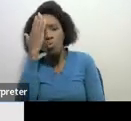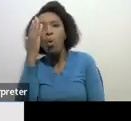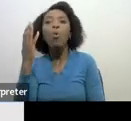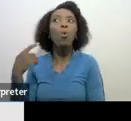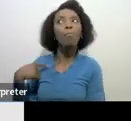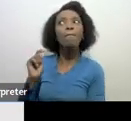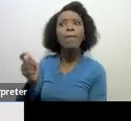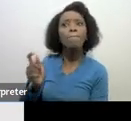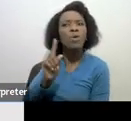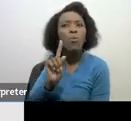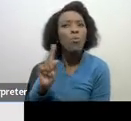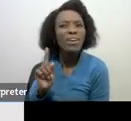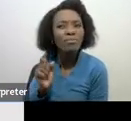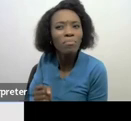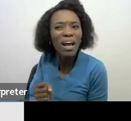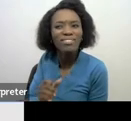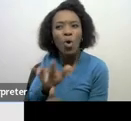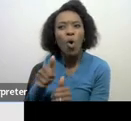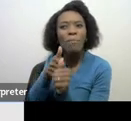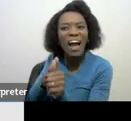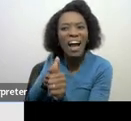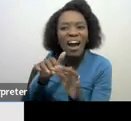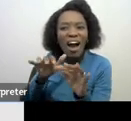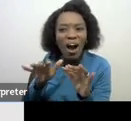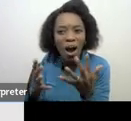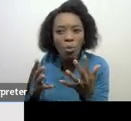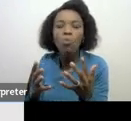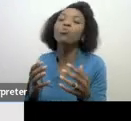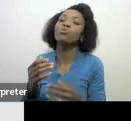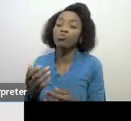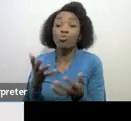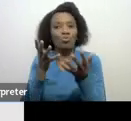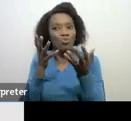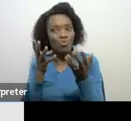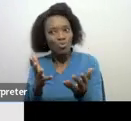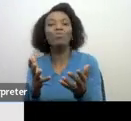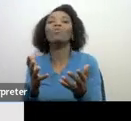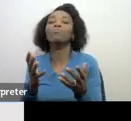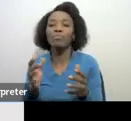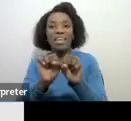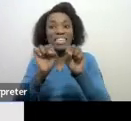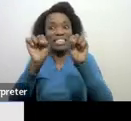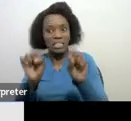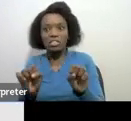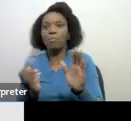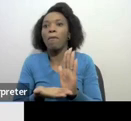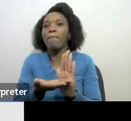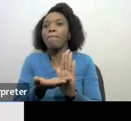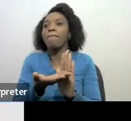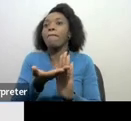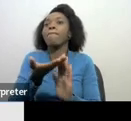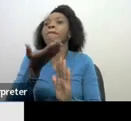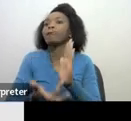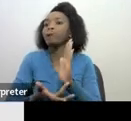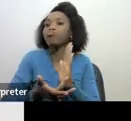supposed to comply and in doing so we then modernize our systems to provide seamless online and